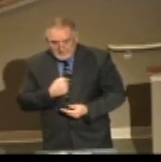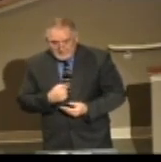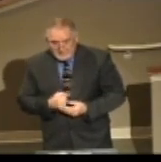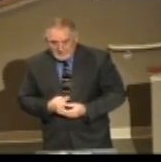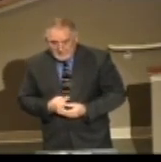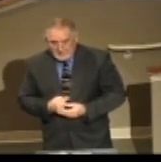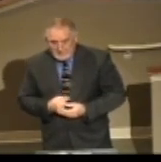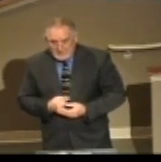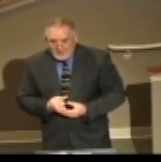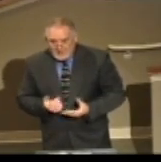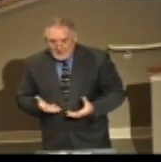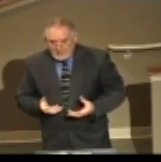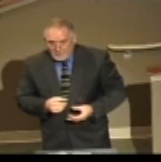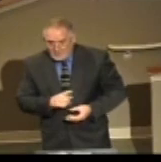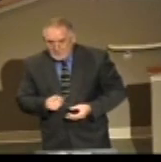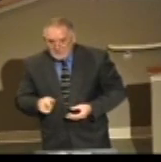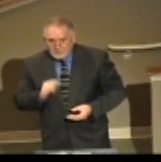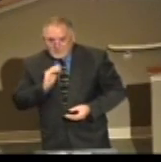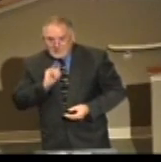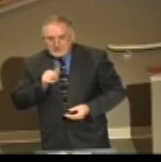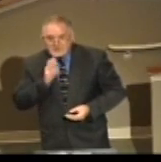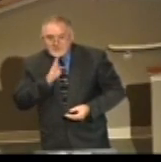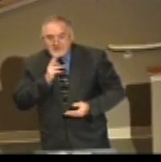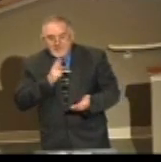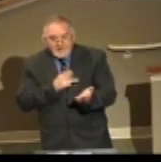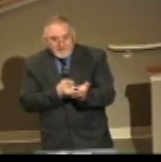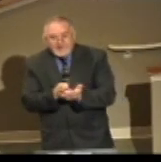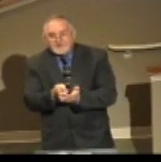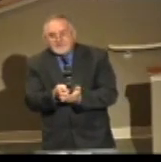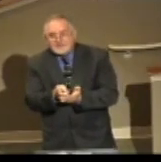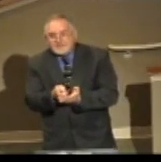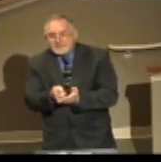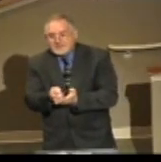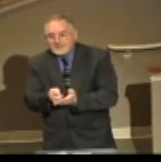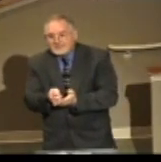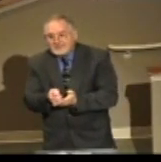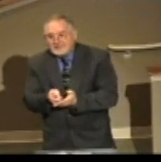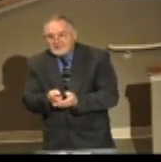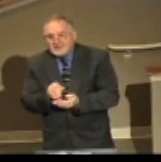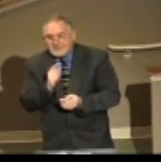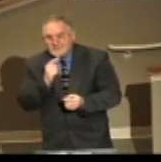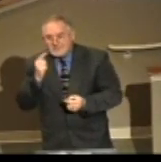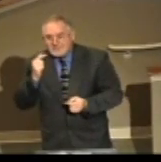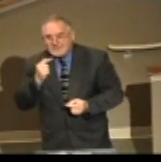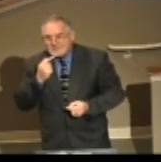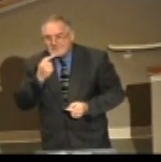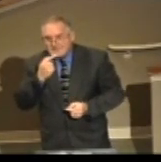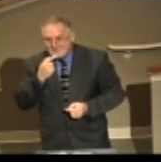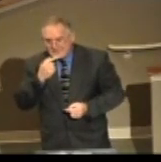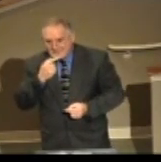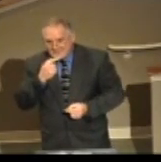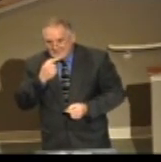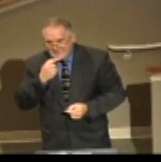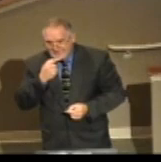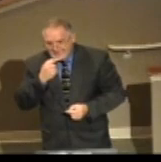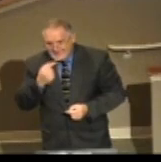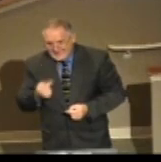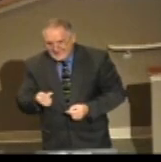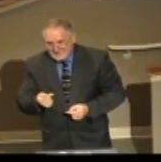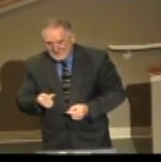Would you just be honest enough on this first Sunday of the year to admit with me as I admit to myself